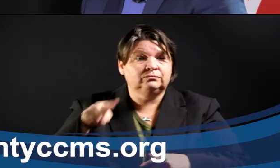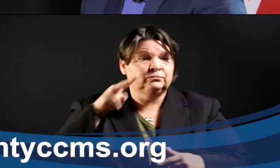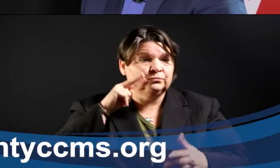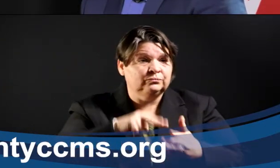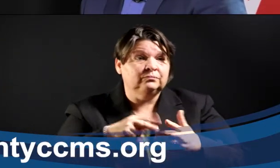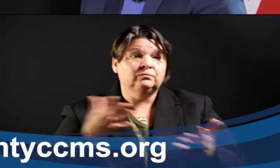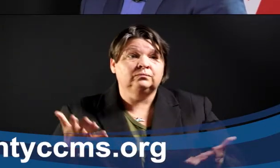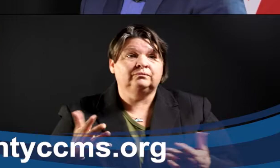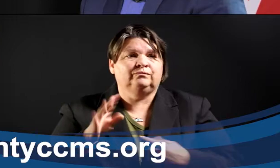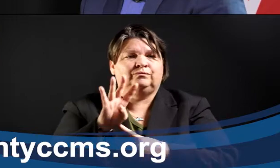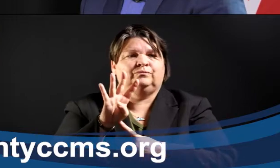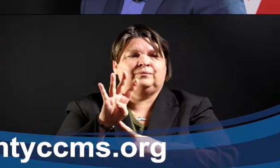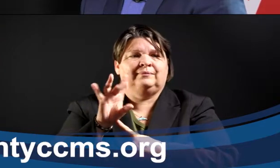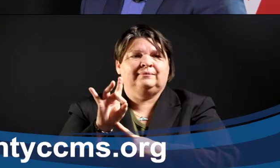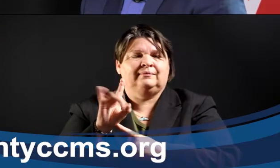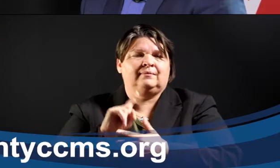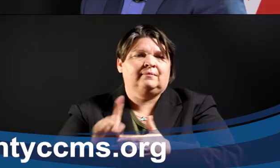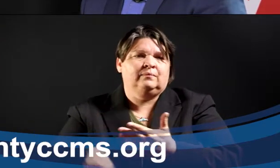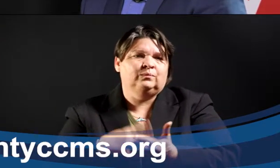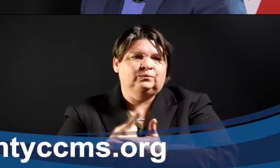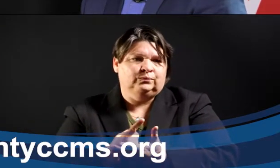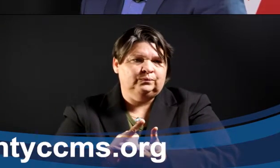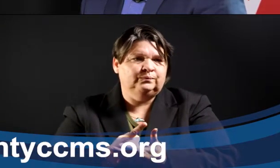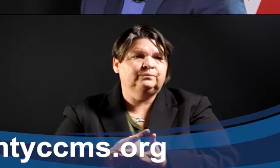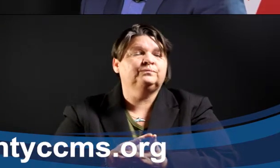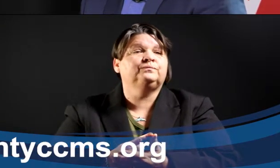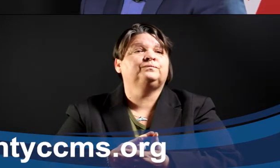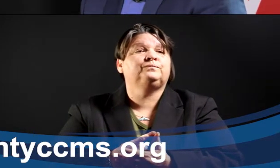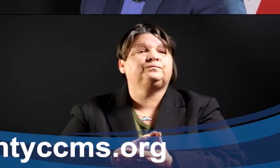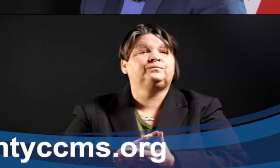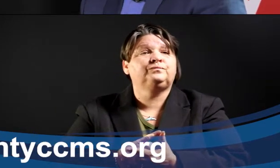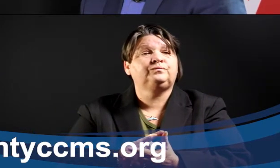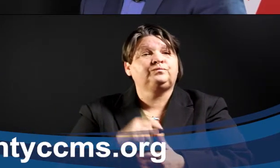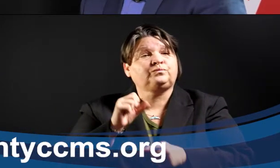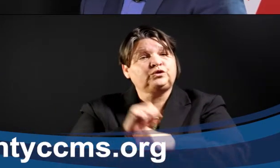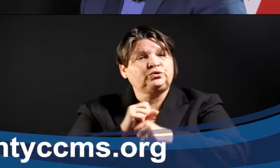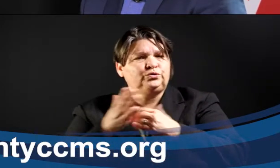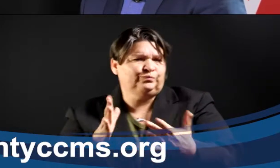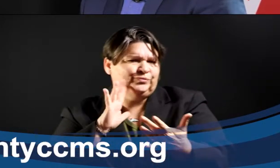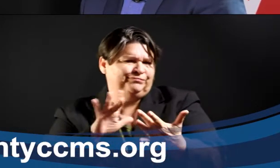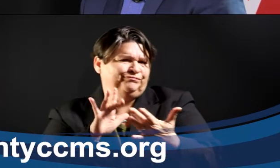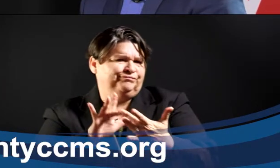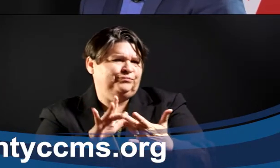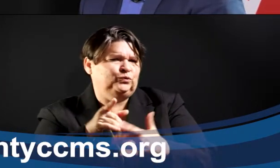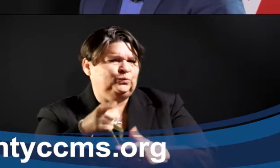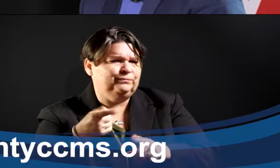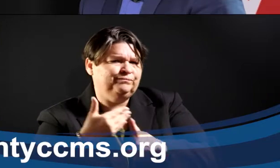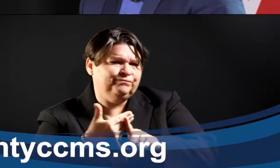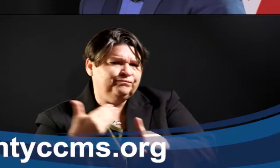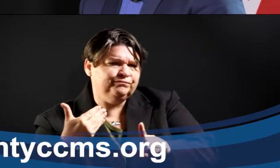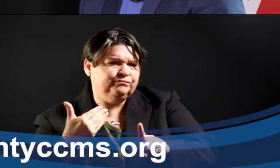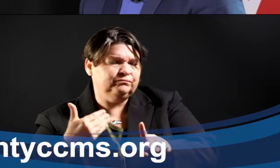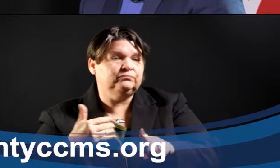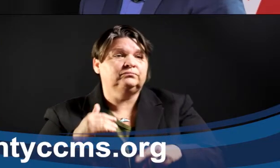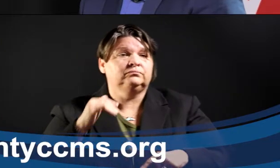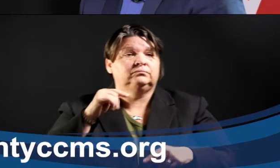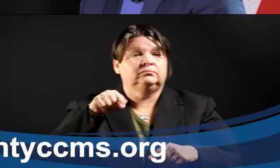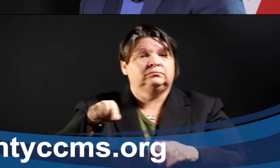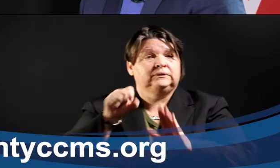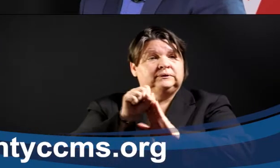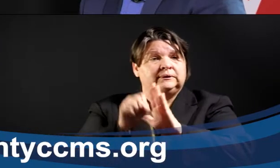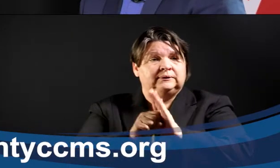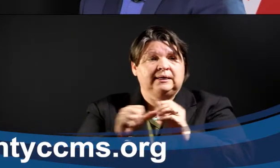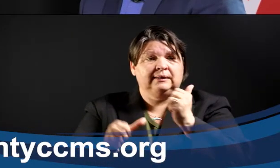you and provide you with that assistance and get you moving so that you can have subsidized child care. We have